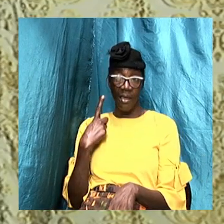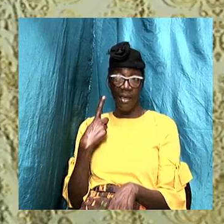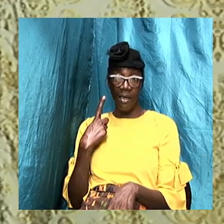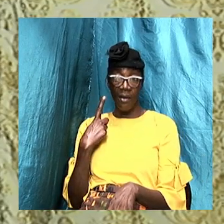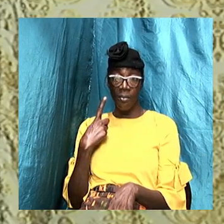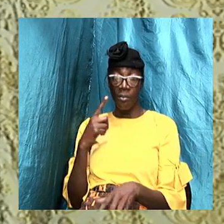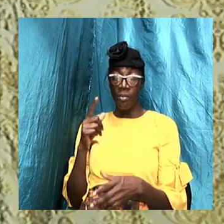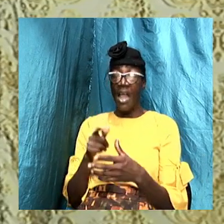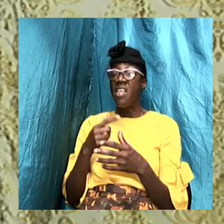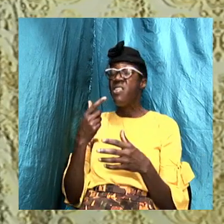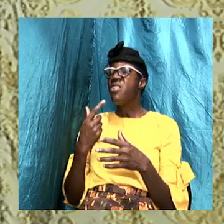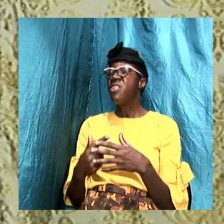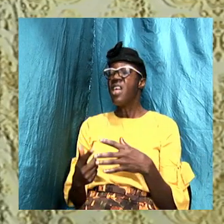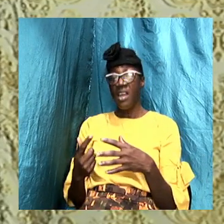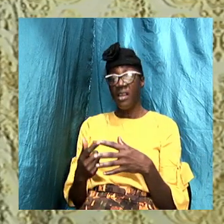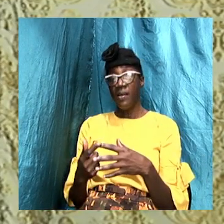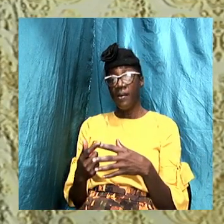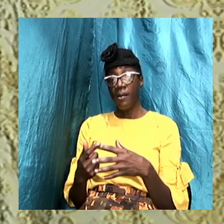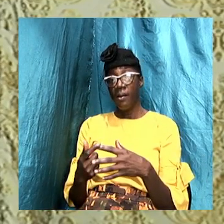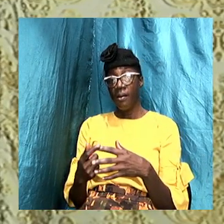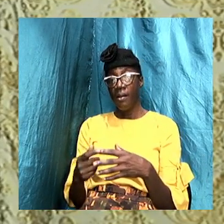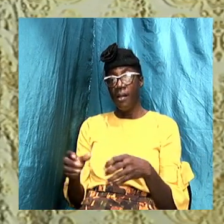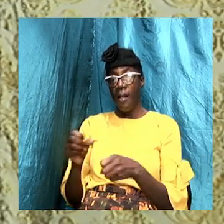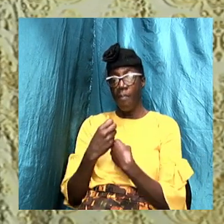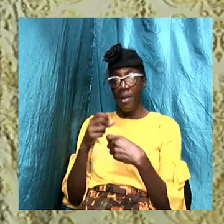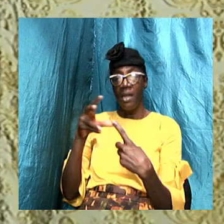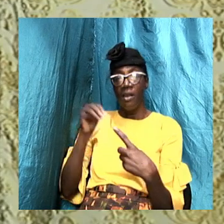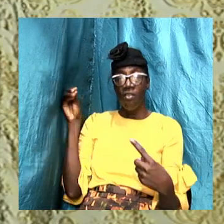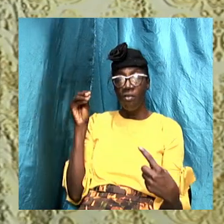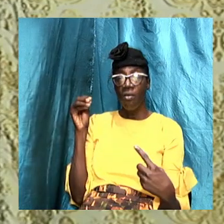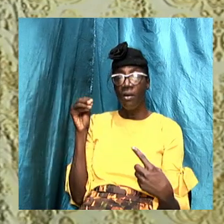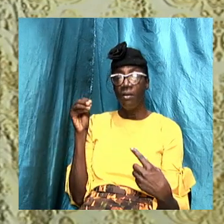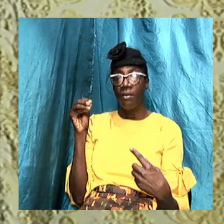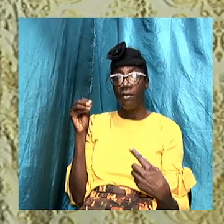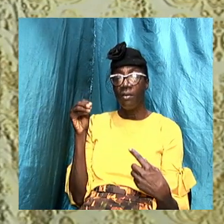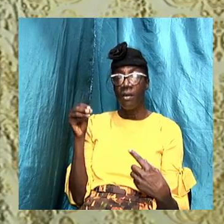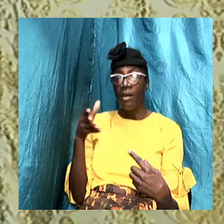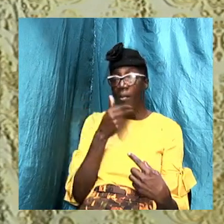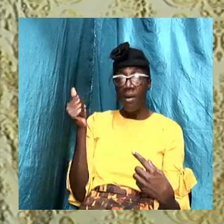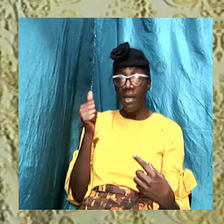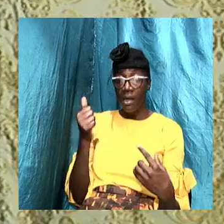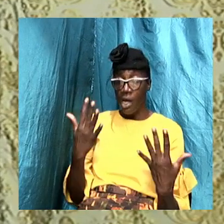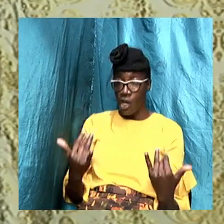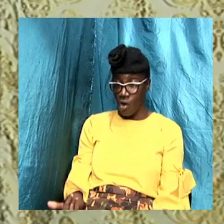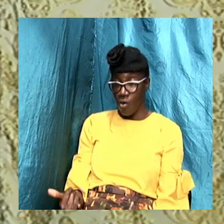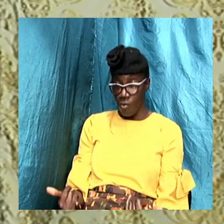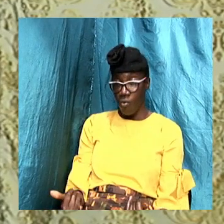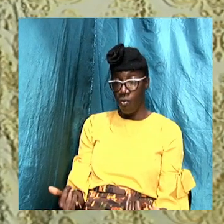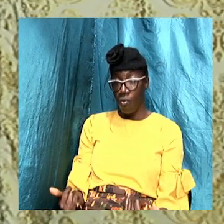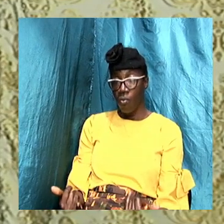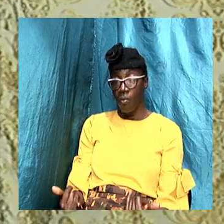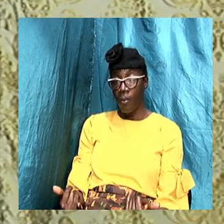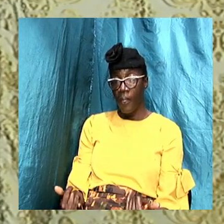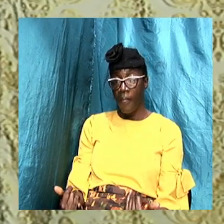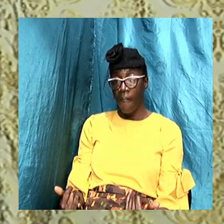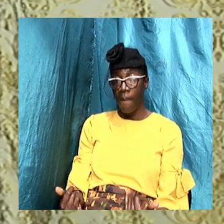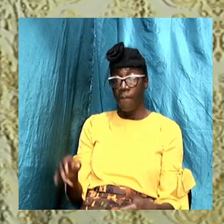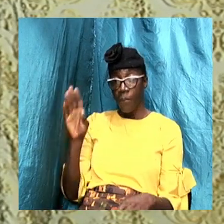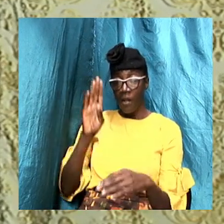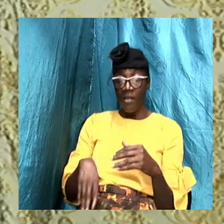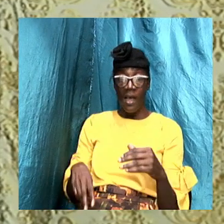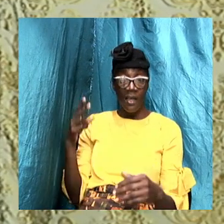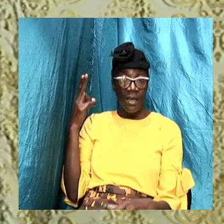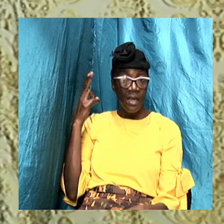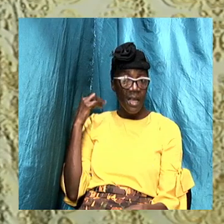and then make the decision it's better you do it know than to